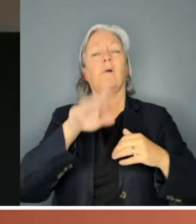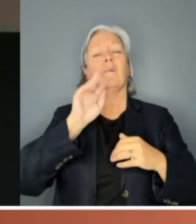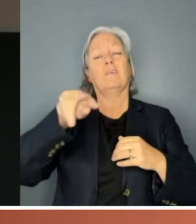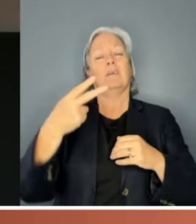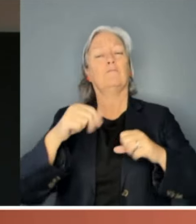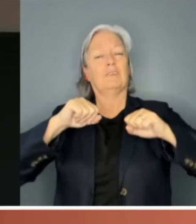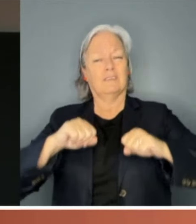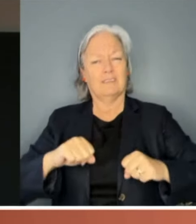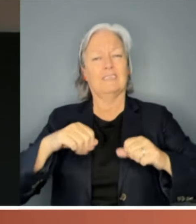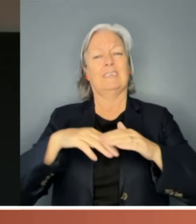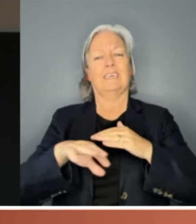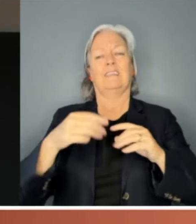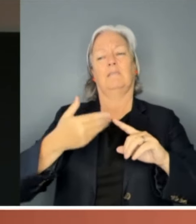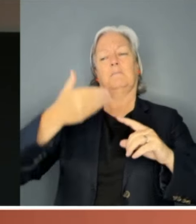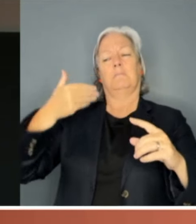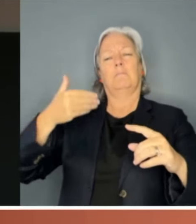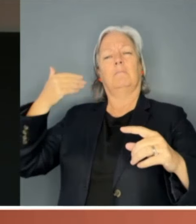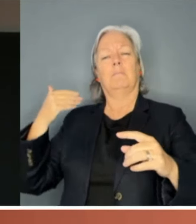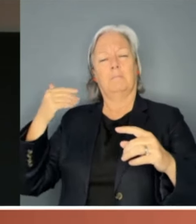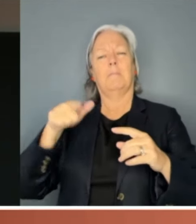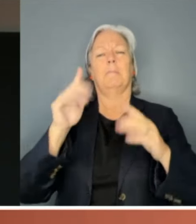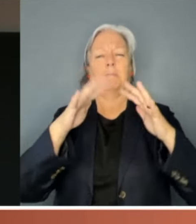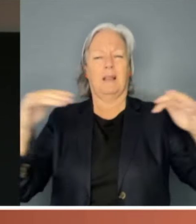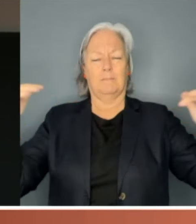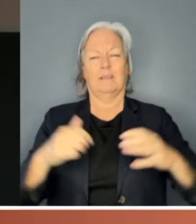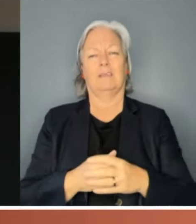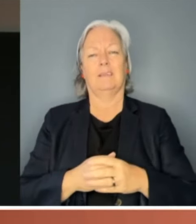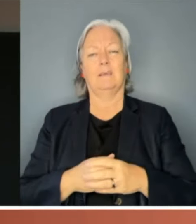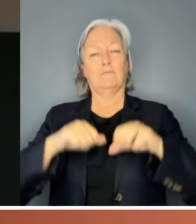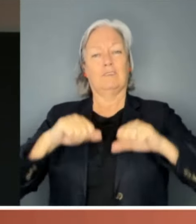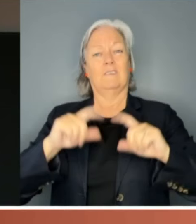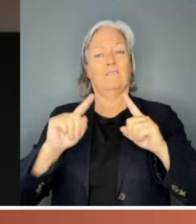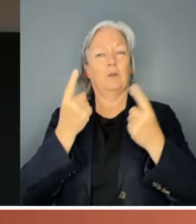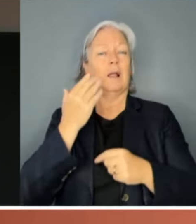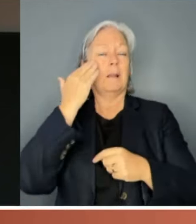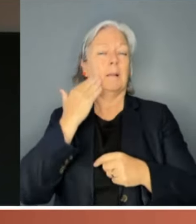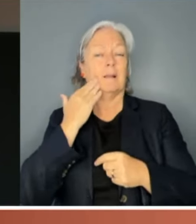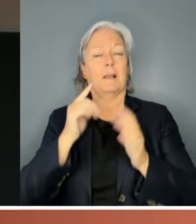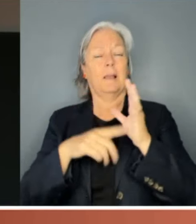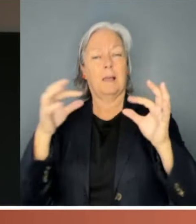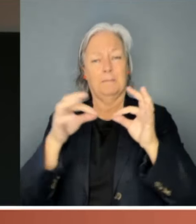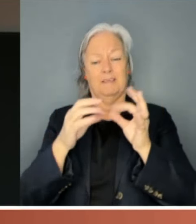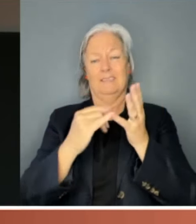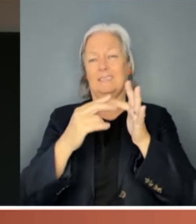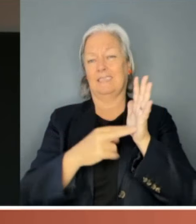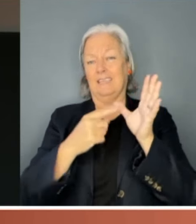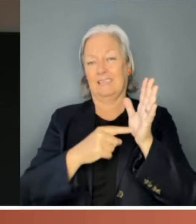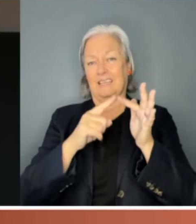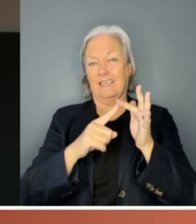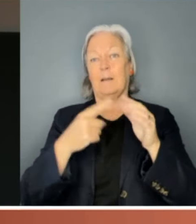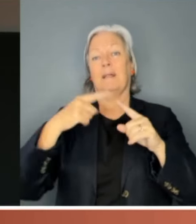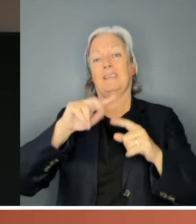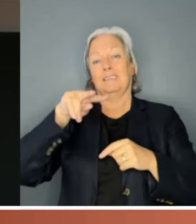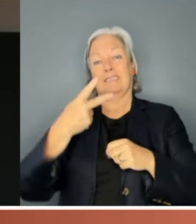previous two Parliaments. The President is the first female Labor President of the Senate and only the second female President